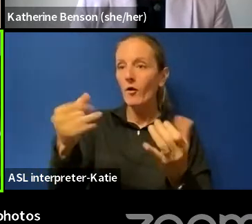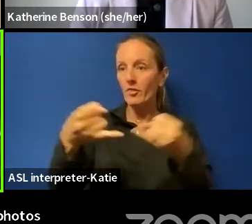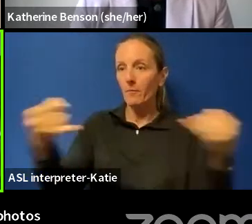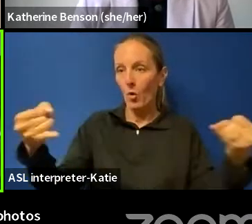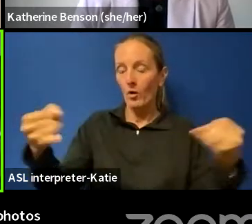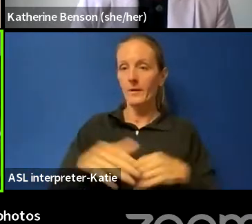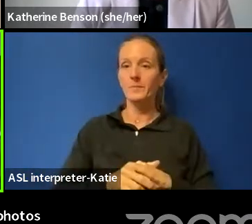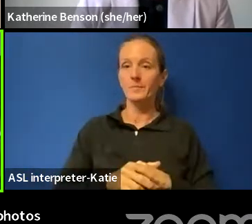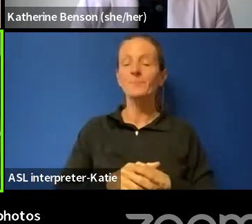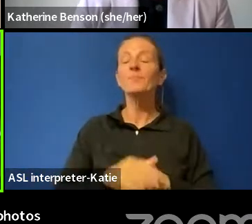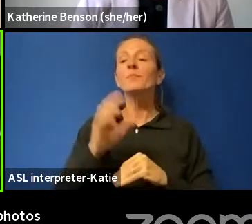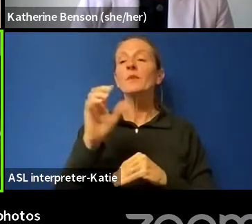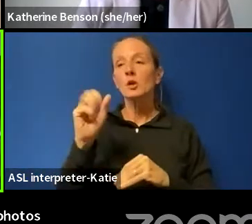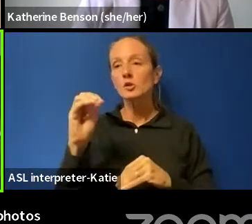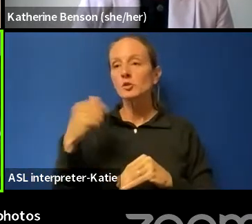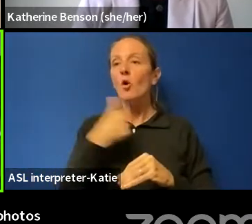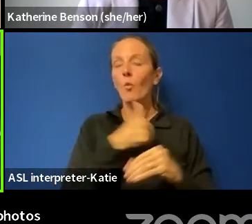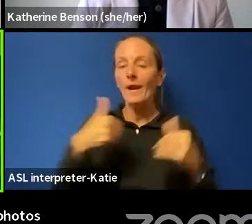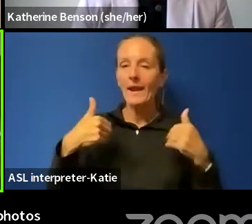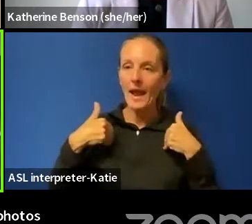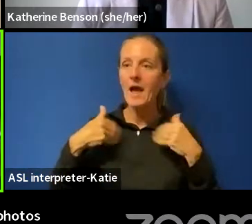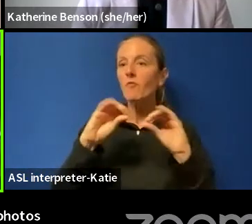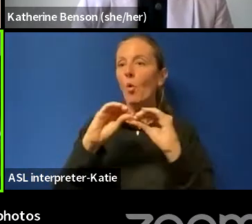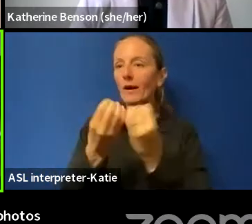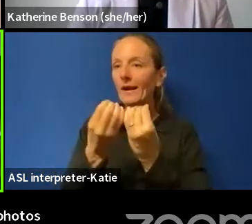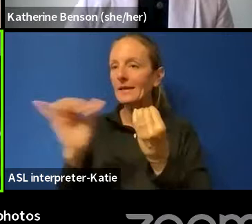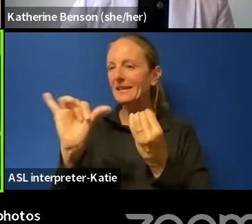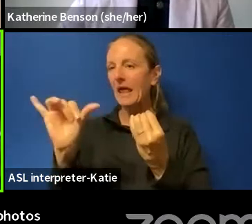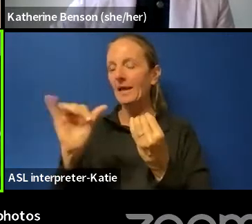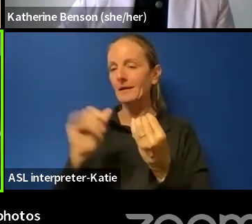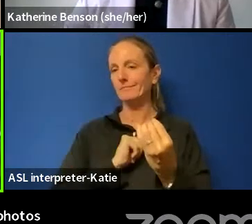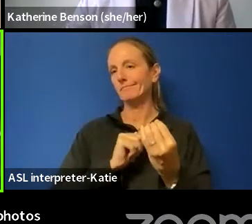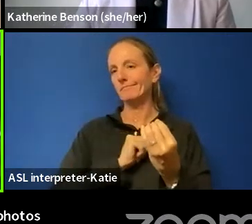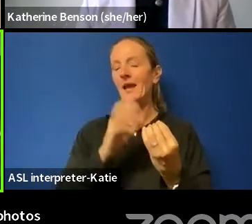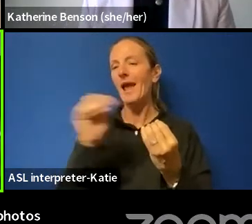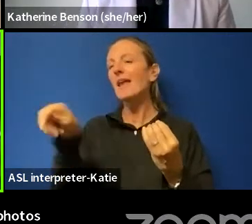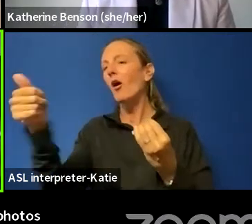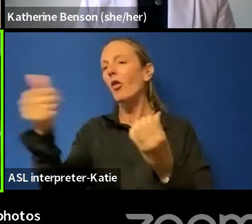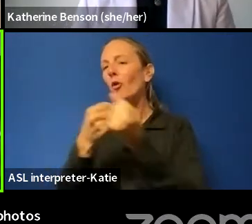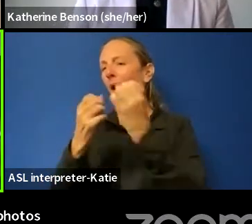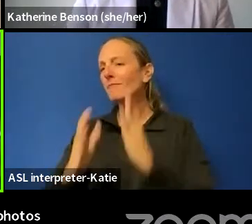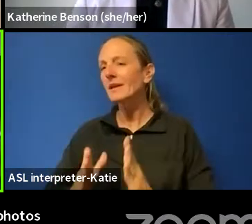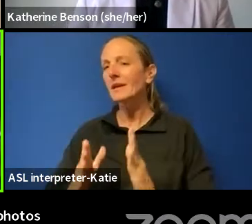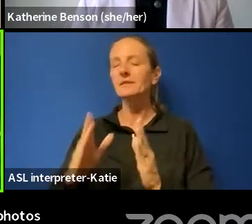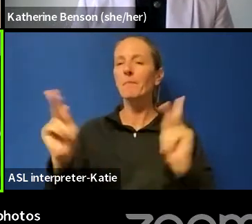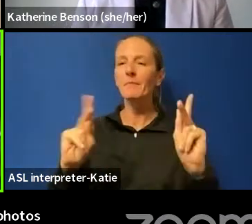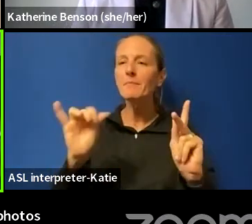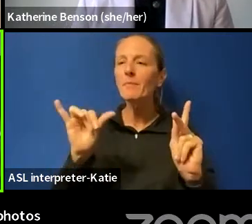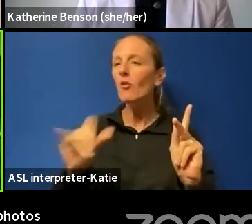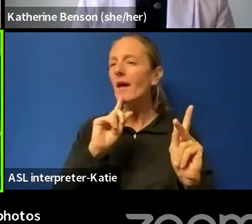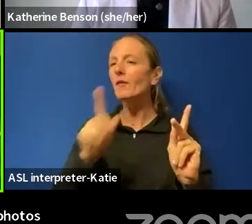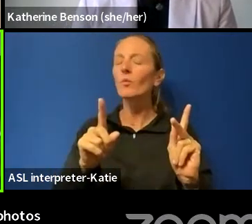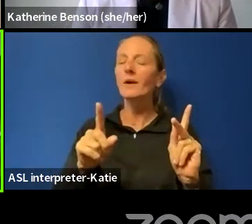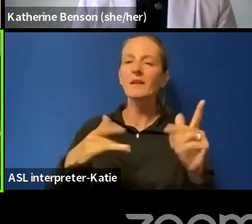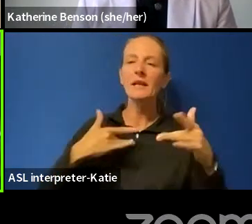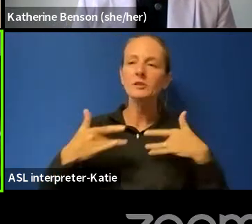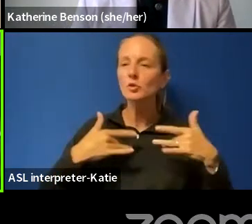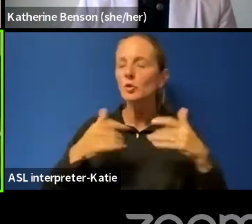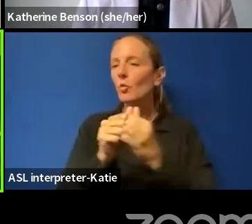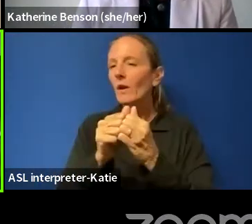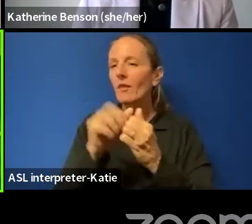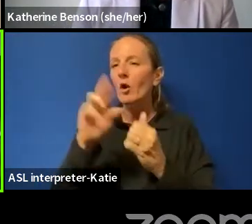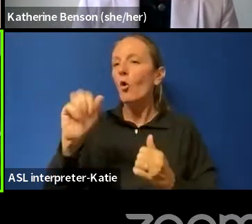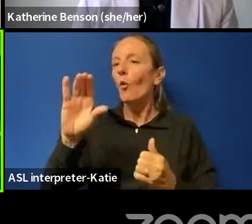liberties organizations like ourselves and other advocates, especially those that are really concerned with racial profiling and human rights.